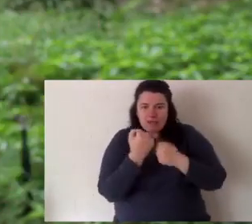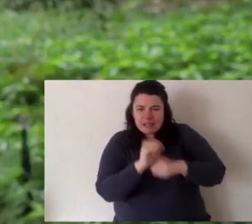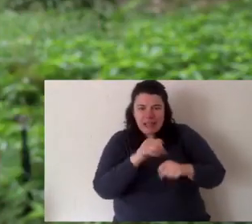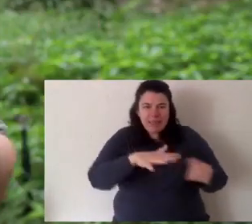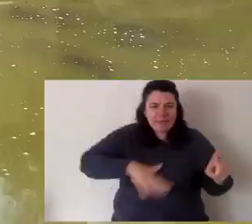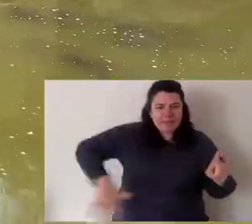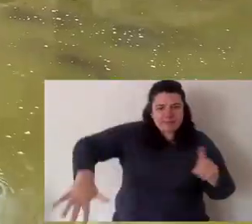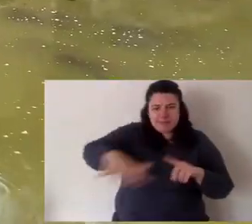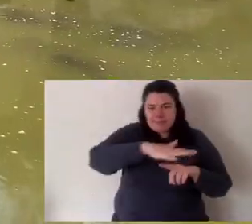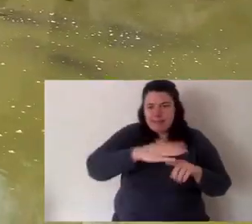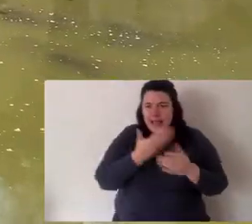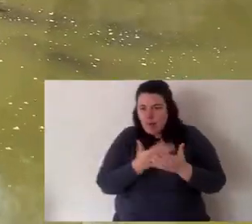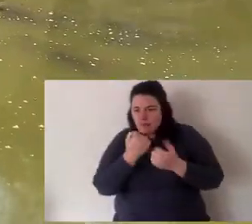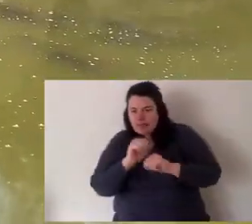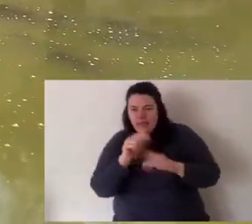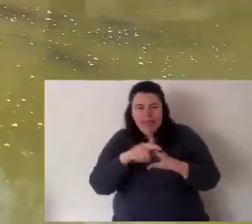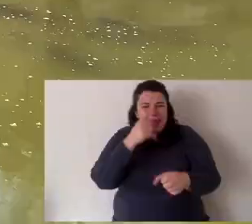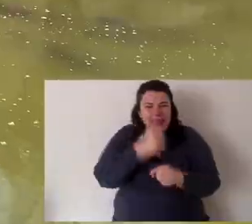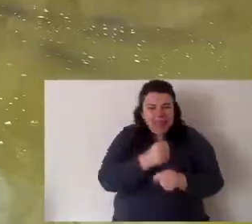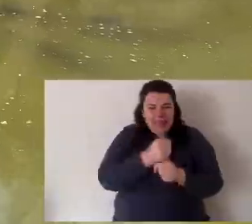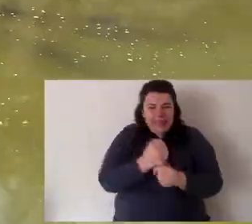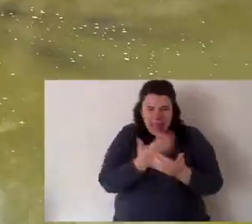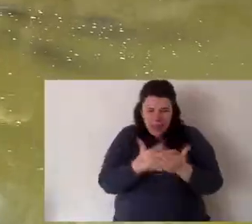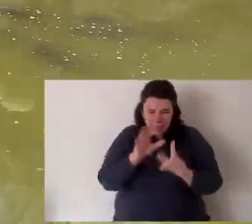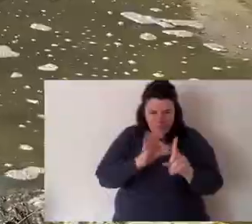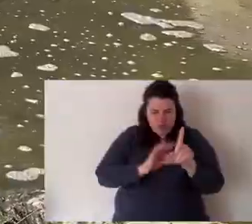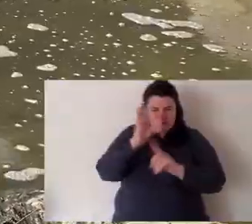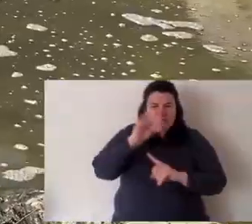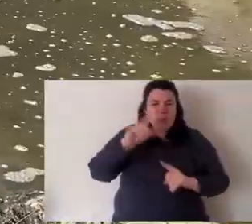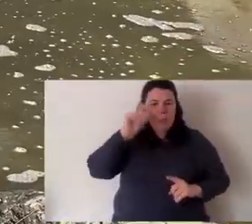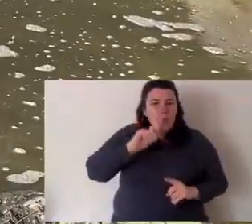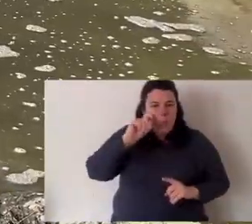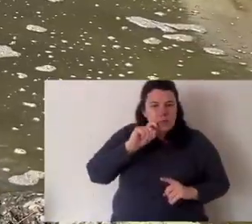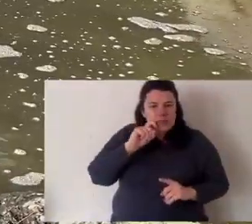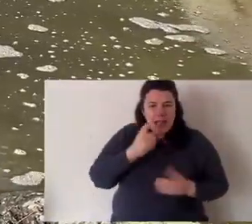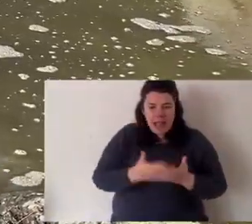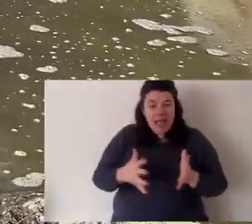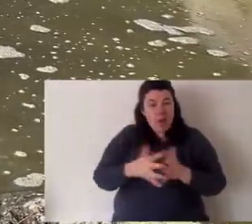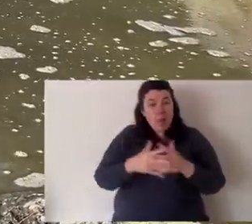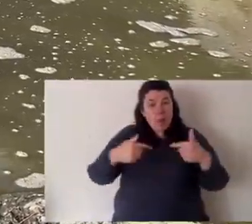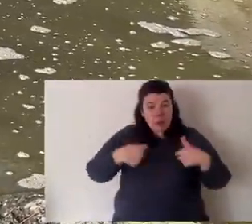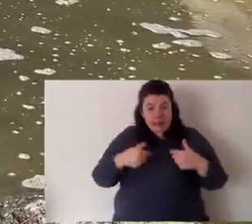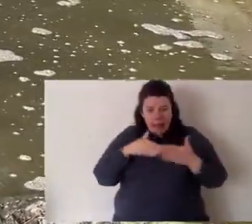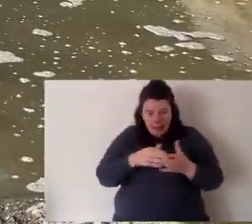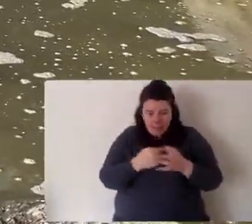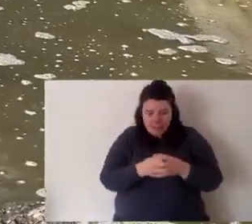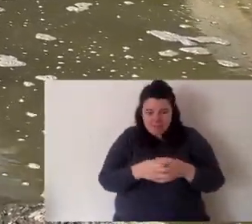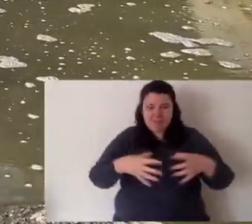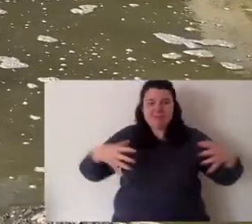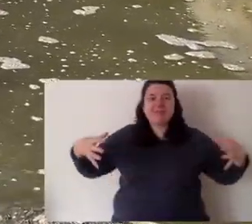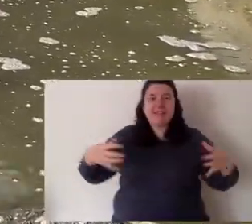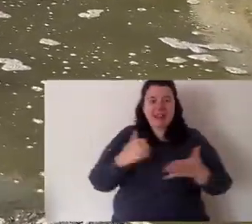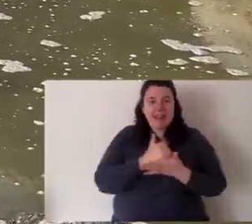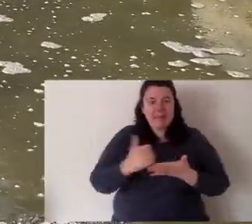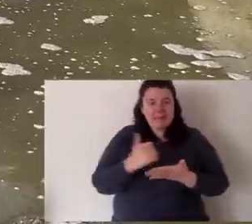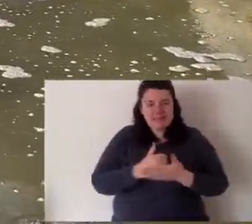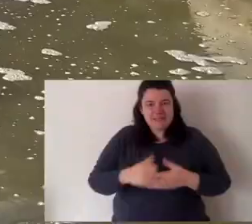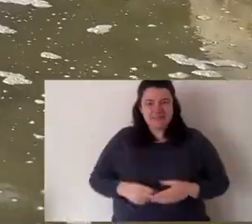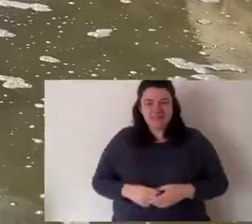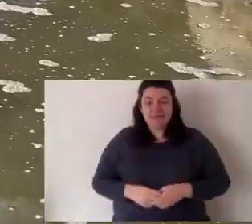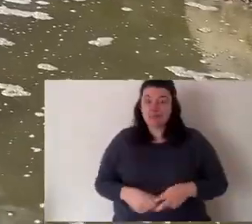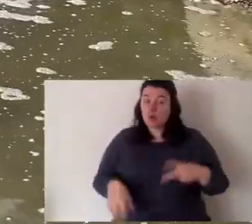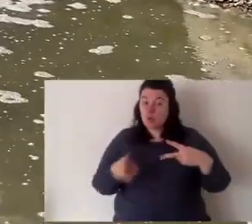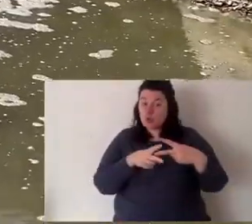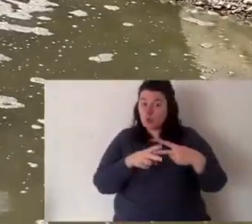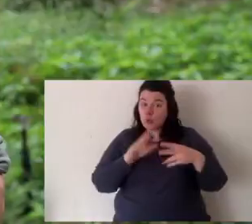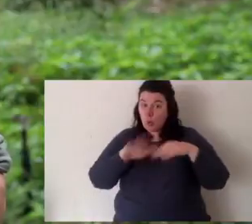turtles. How can we help them? How can we protect their nesting sites? How can we protect their eggs? How can we improve the water quality? And how we can help them to